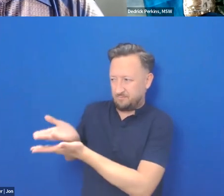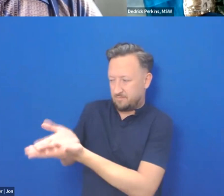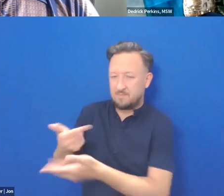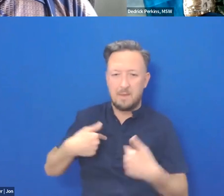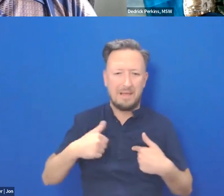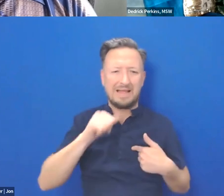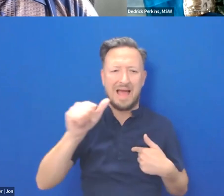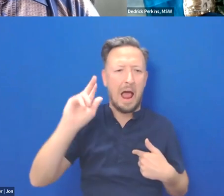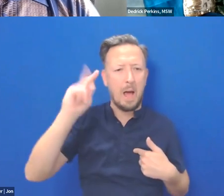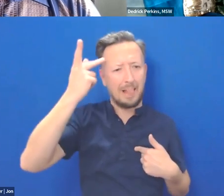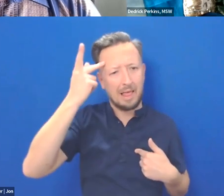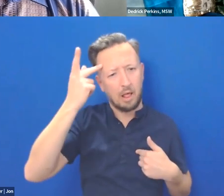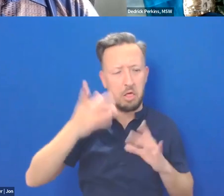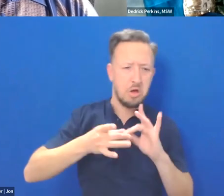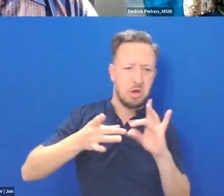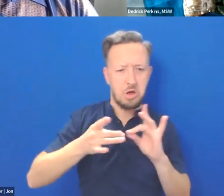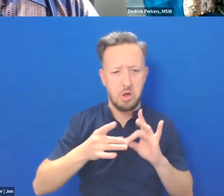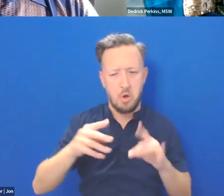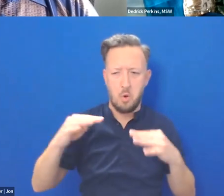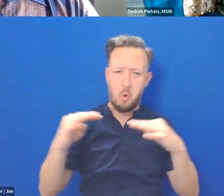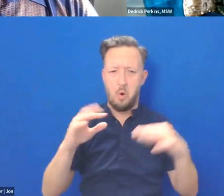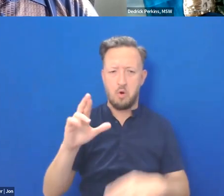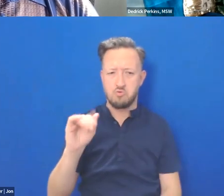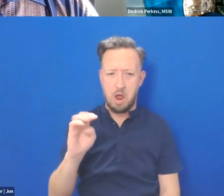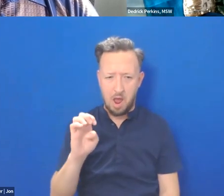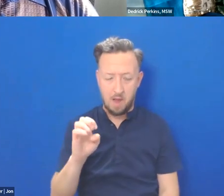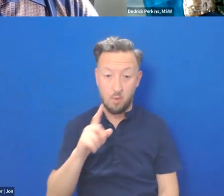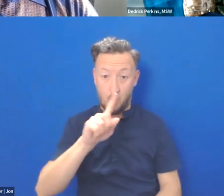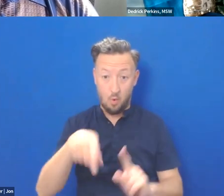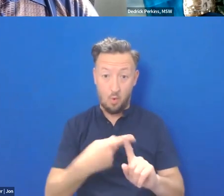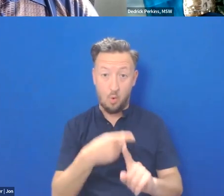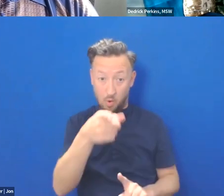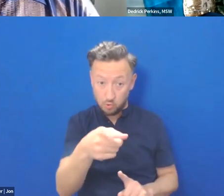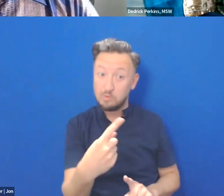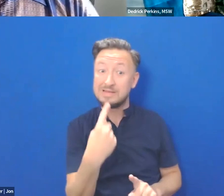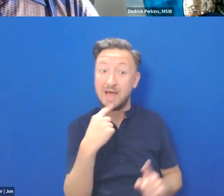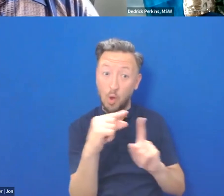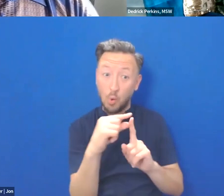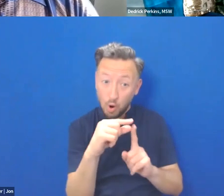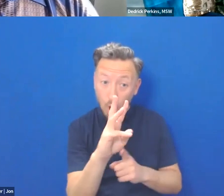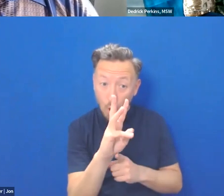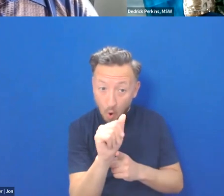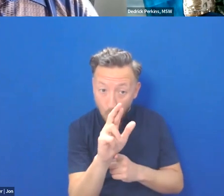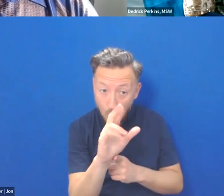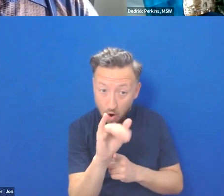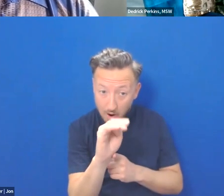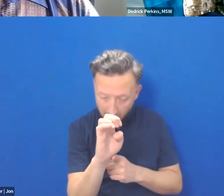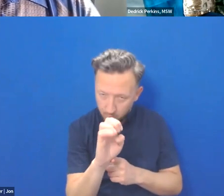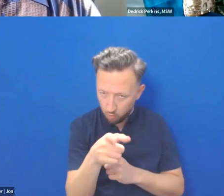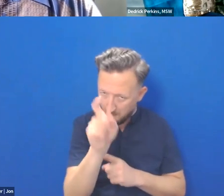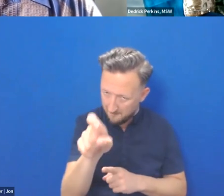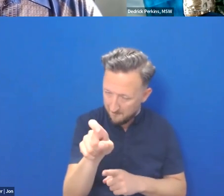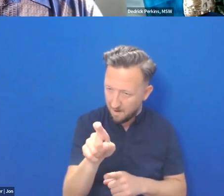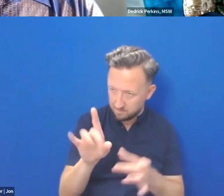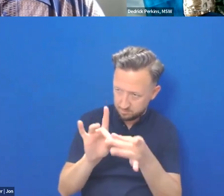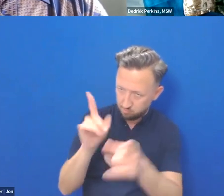I'm saying it's a war crime. No, when you say a work on you better be correct. It's like pulling out. Yeah. Better be prepared to pull the trigger. Right.